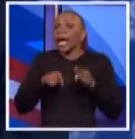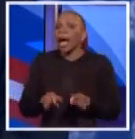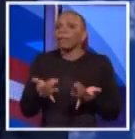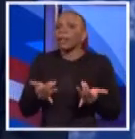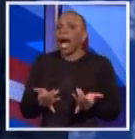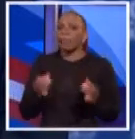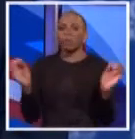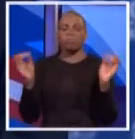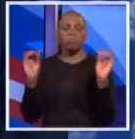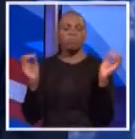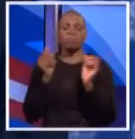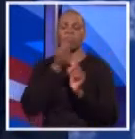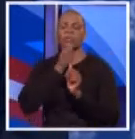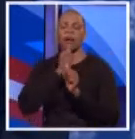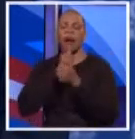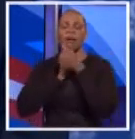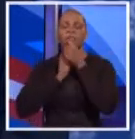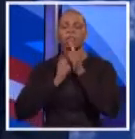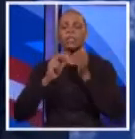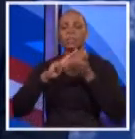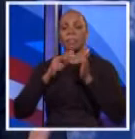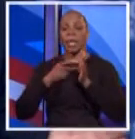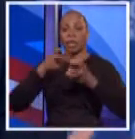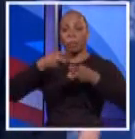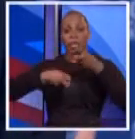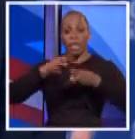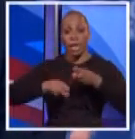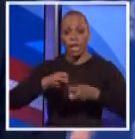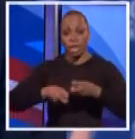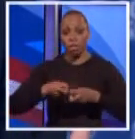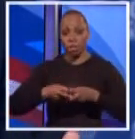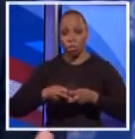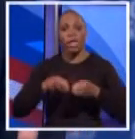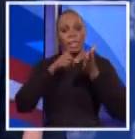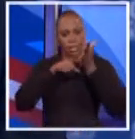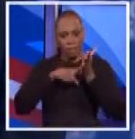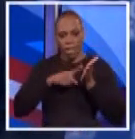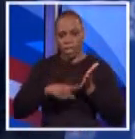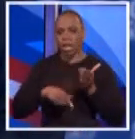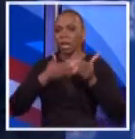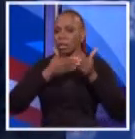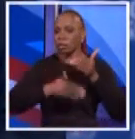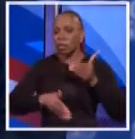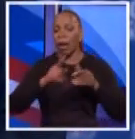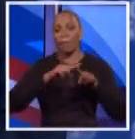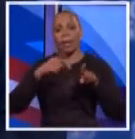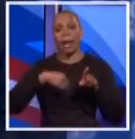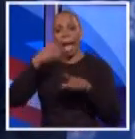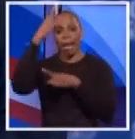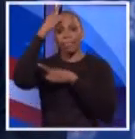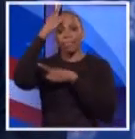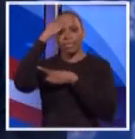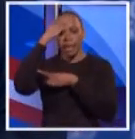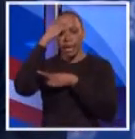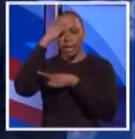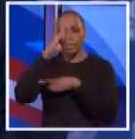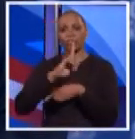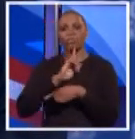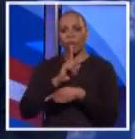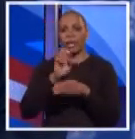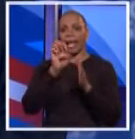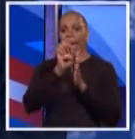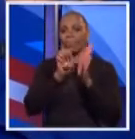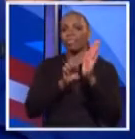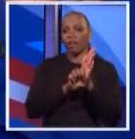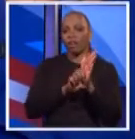zero tolerance given the issues here. There's an investigation going on, but I do think this raises serious ethical issues.